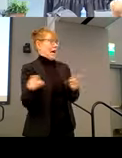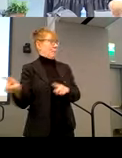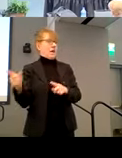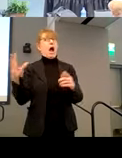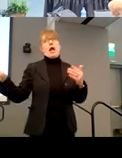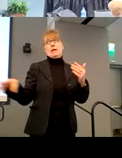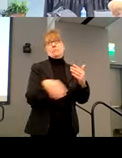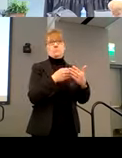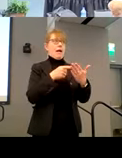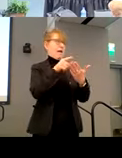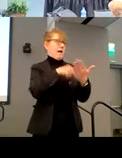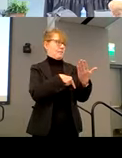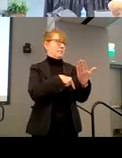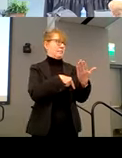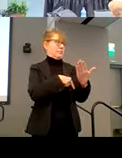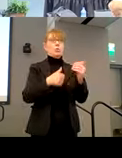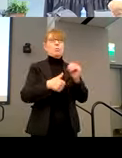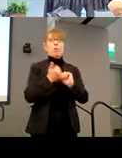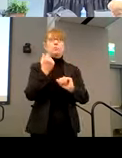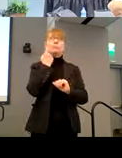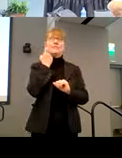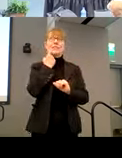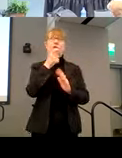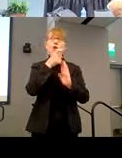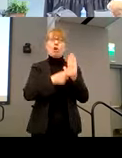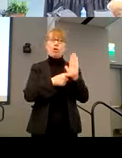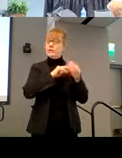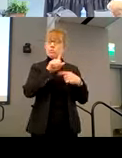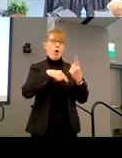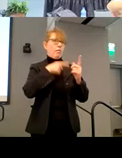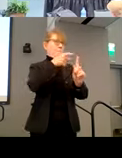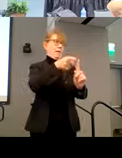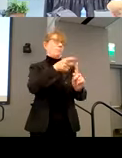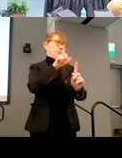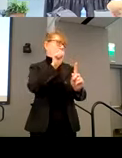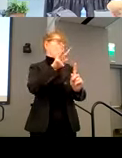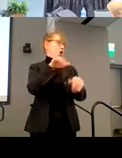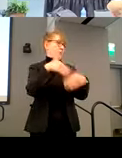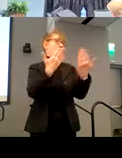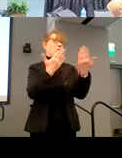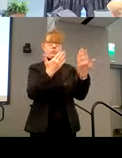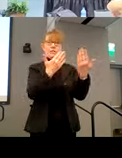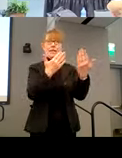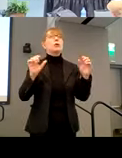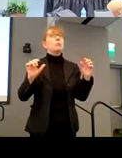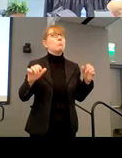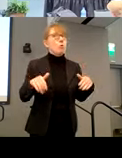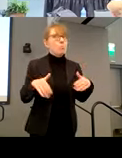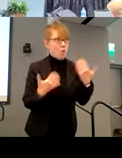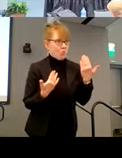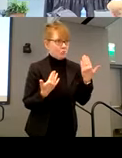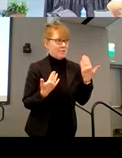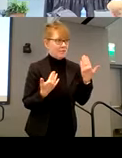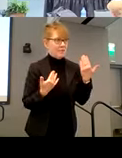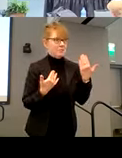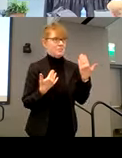them. So the most recent article I have up there is all about that law. It's proposed. So I